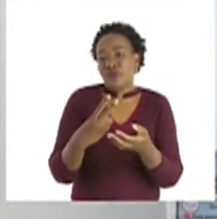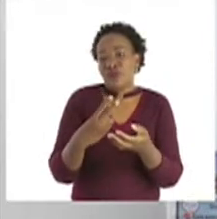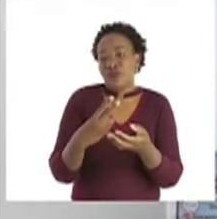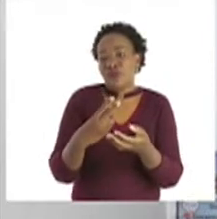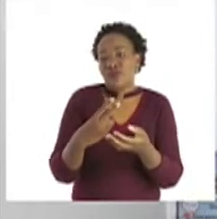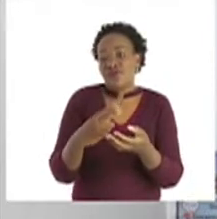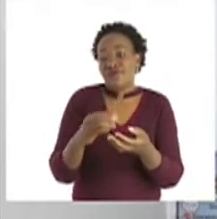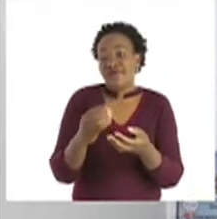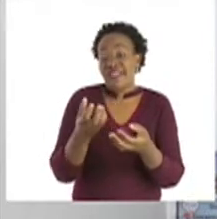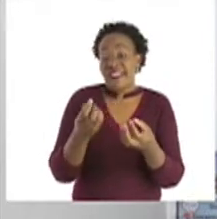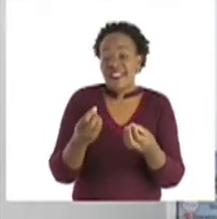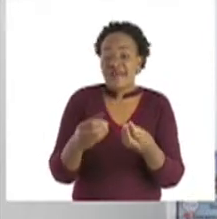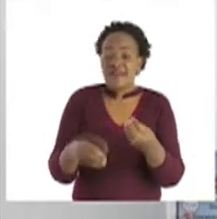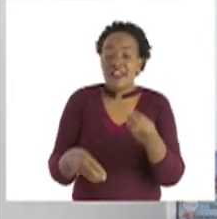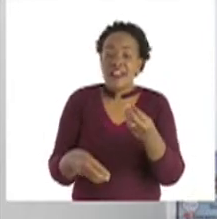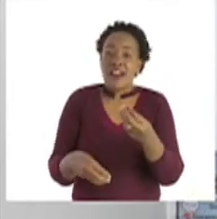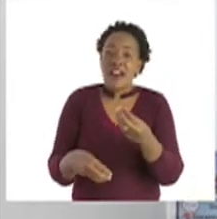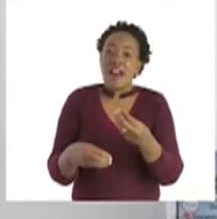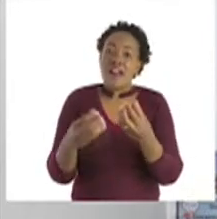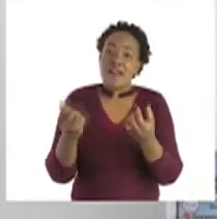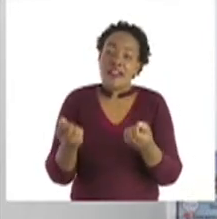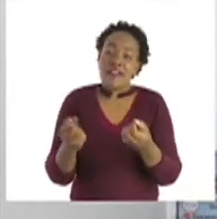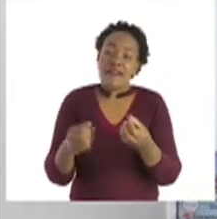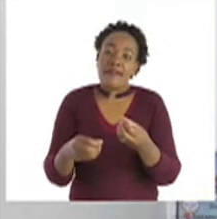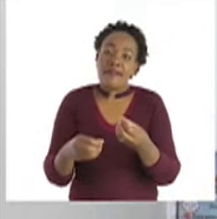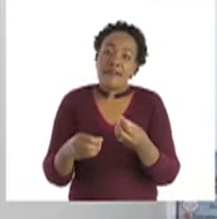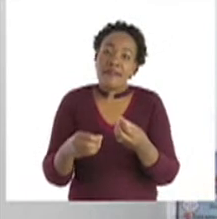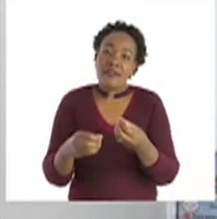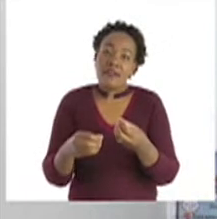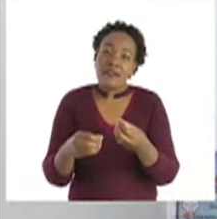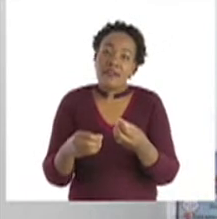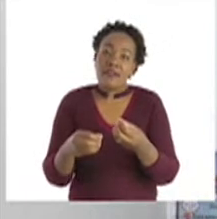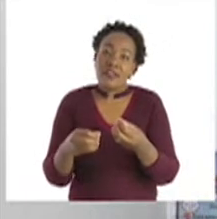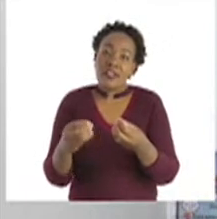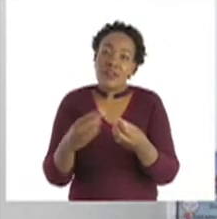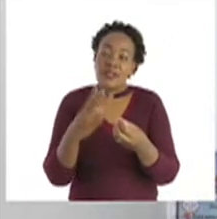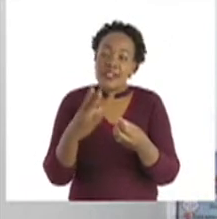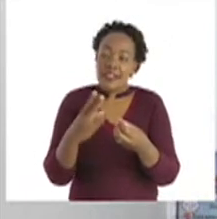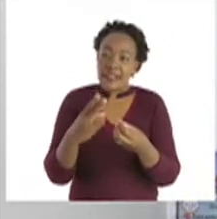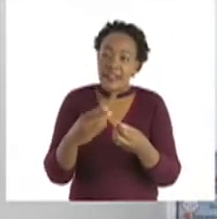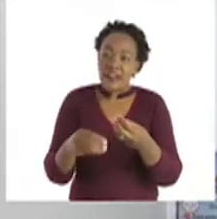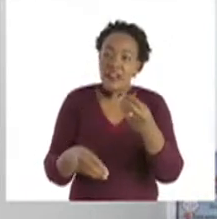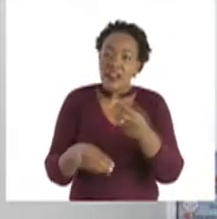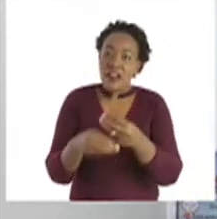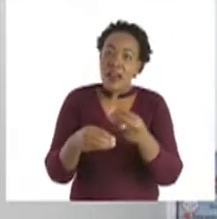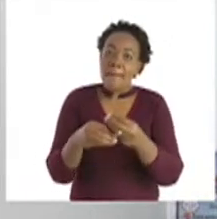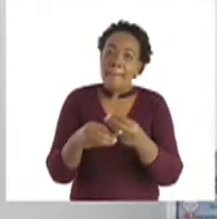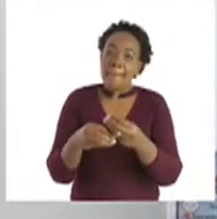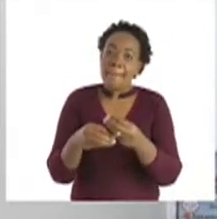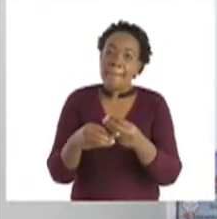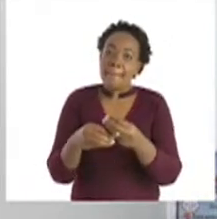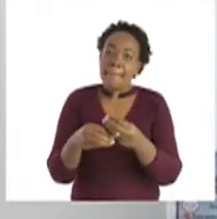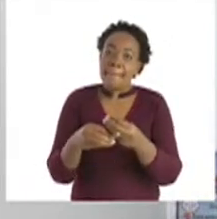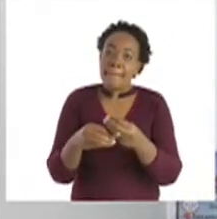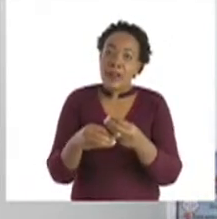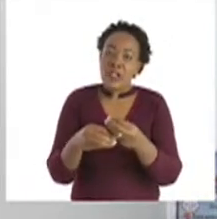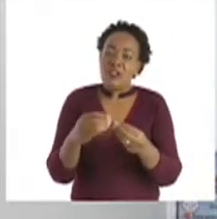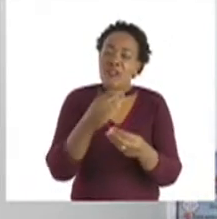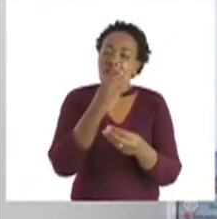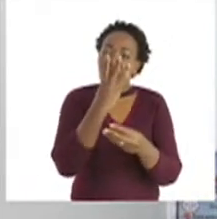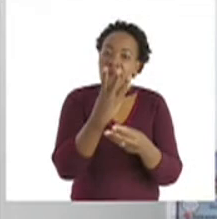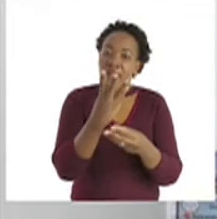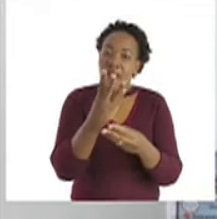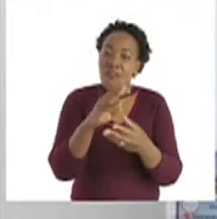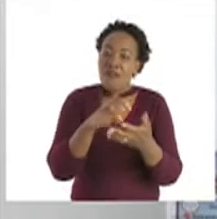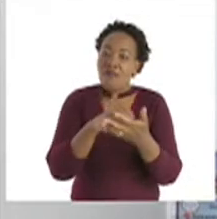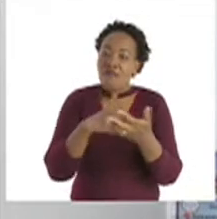the numbers which were added here. So, if we say 4 minus 2 equals